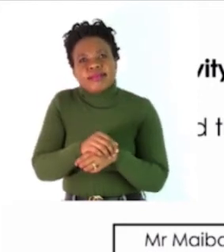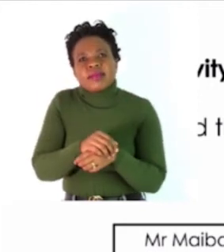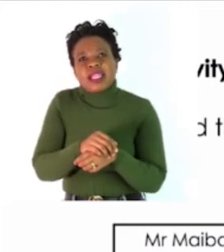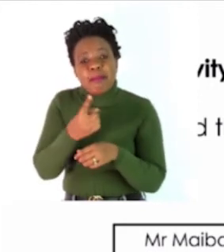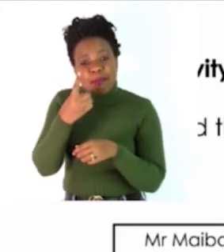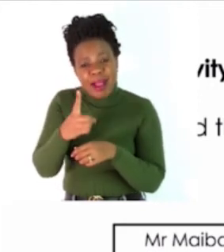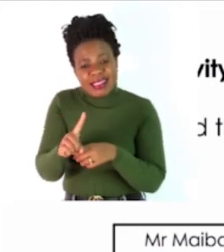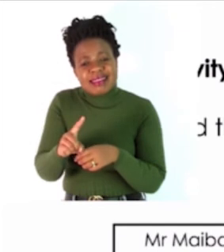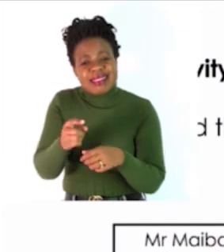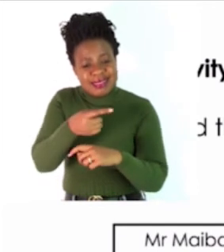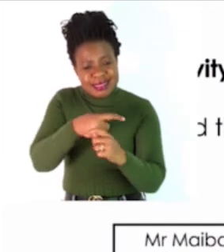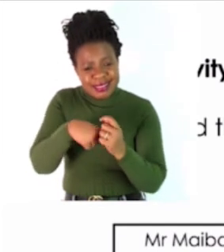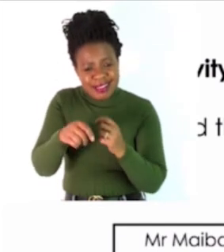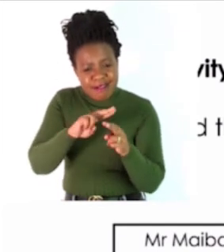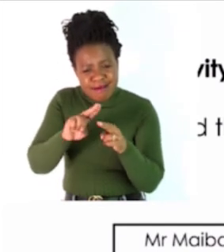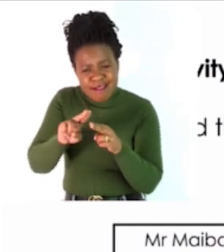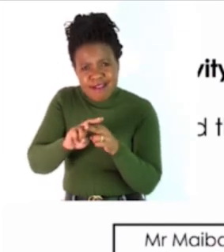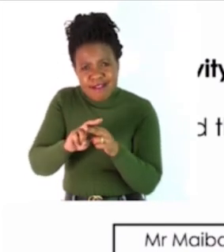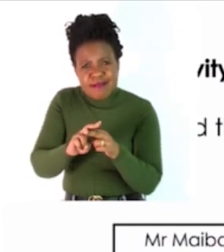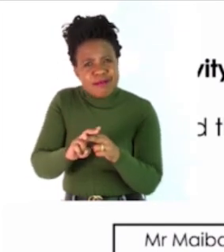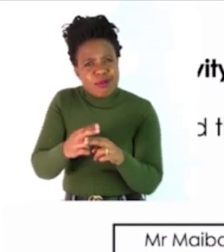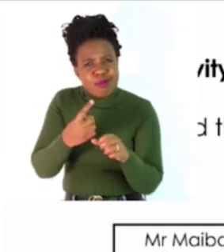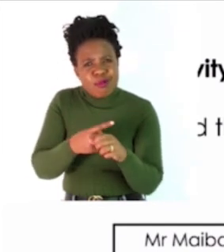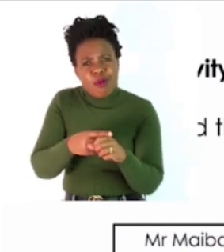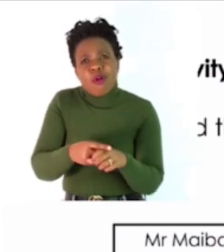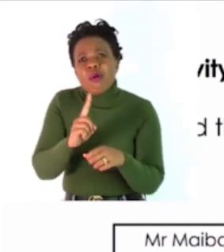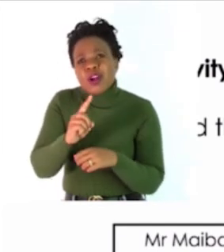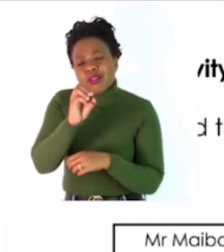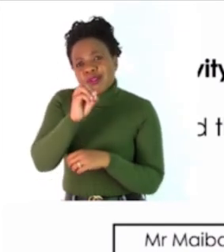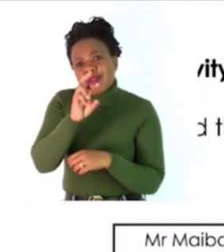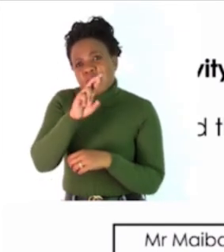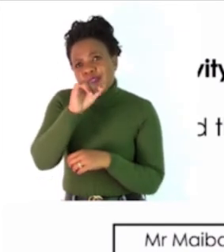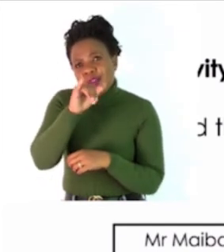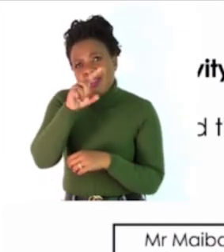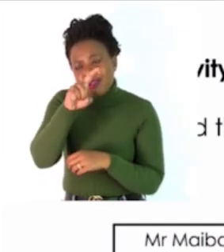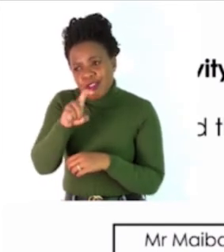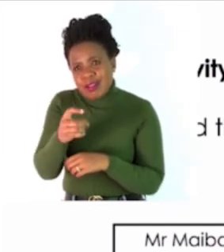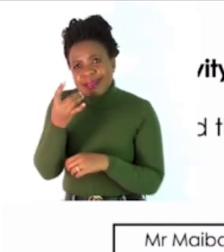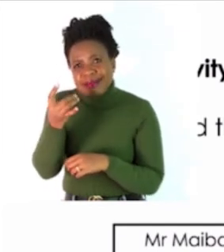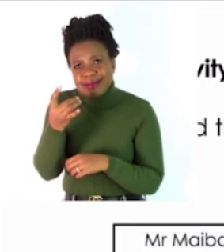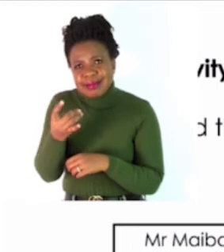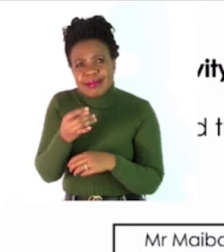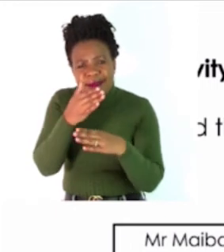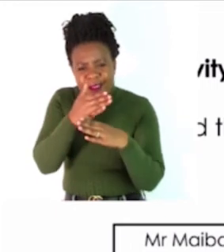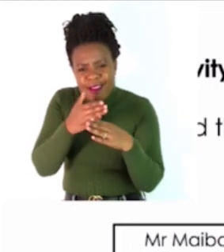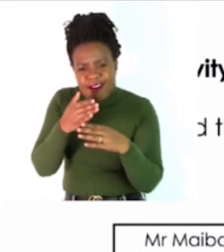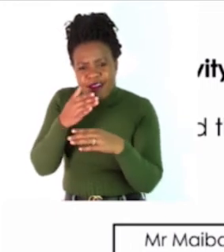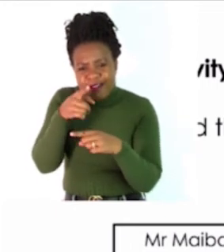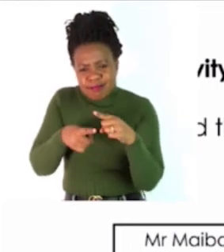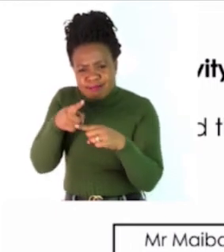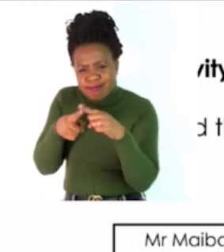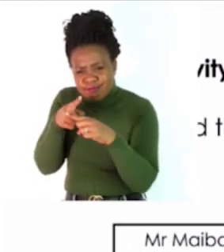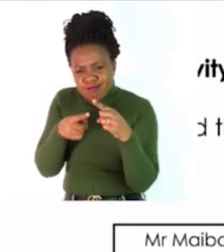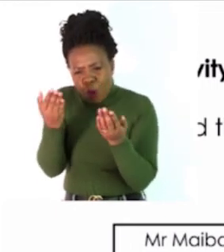oryx steaks he cut the sticks in stick slices in thick slices with his sharp knives